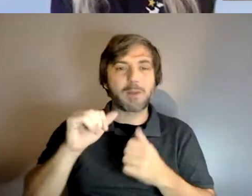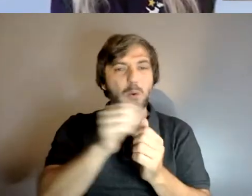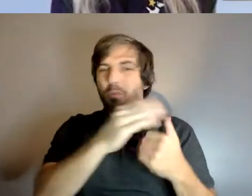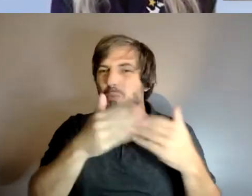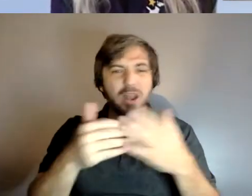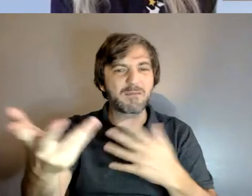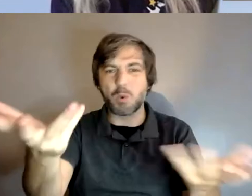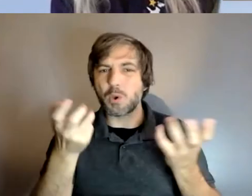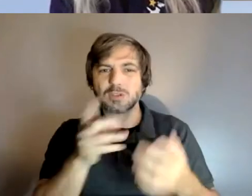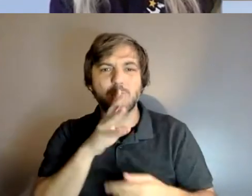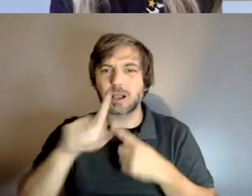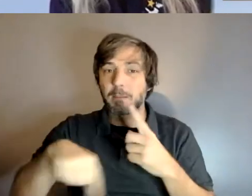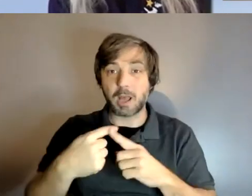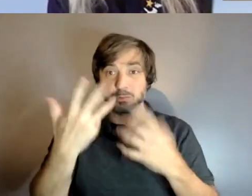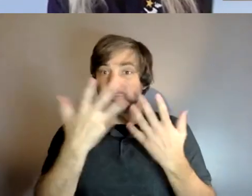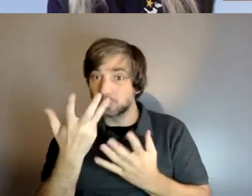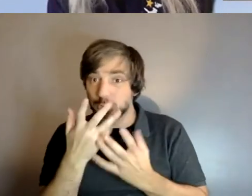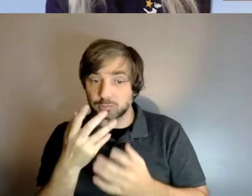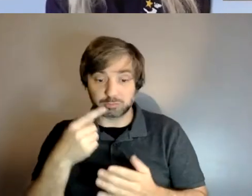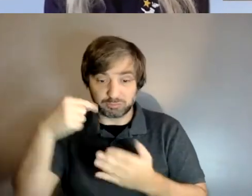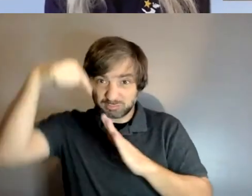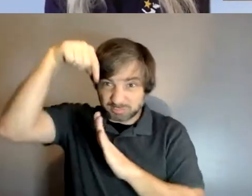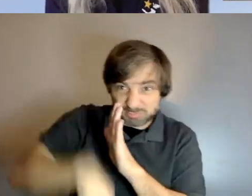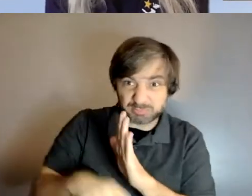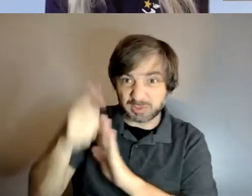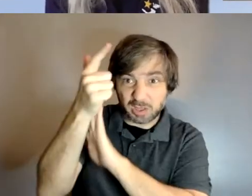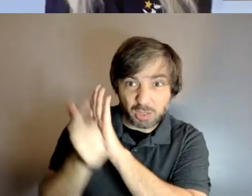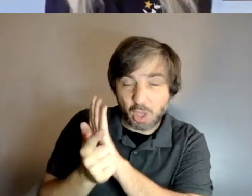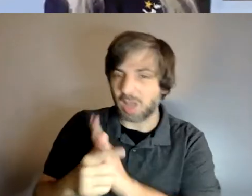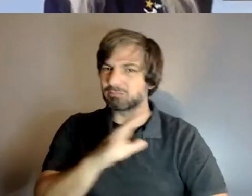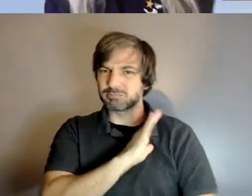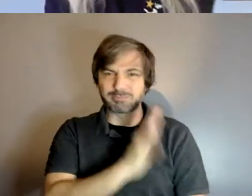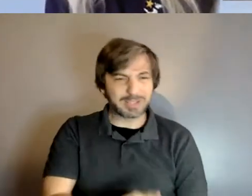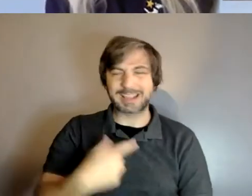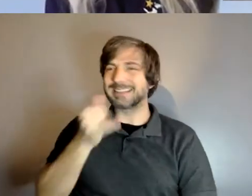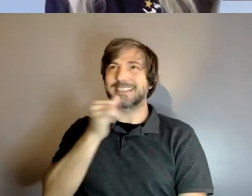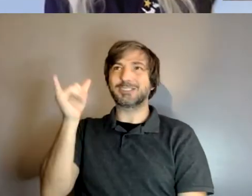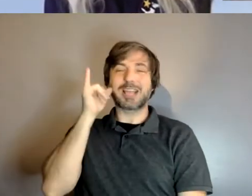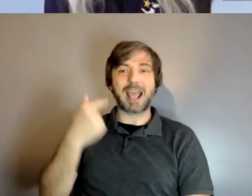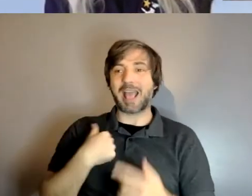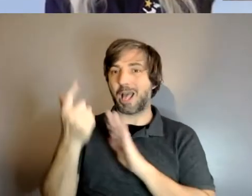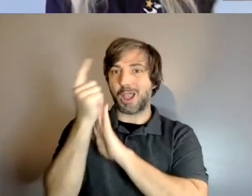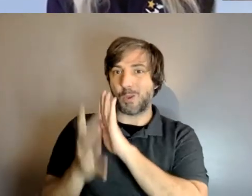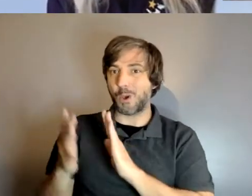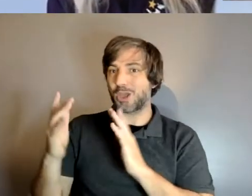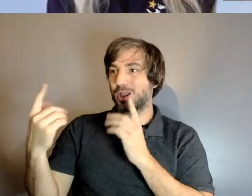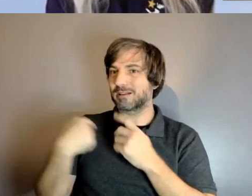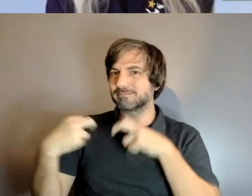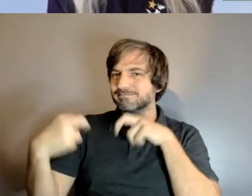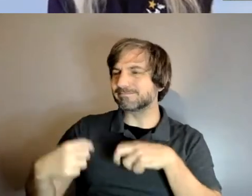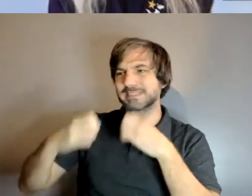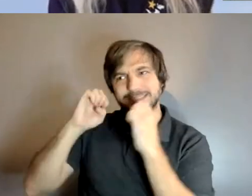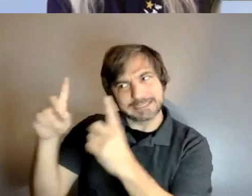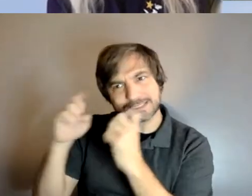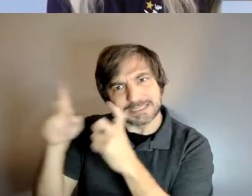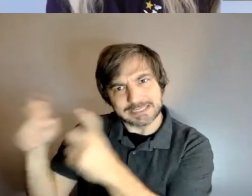dig into the law i'm very well i've i was talking to a lawyer yesterday and actually educated them quite a bit on some of the service